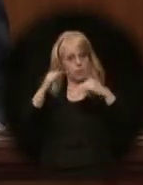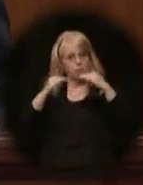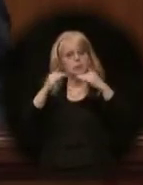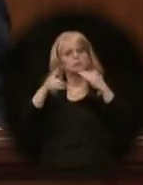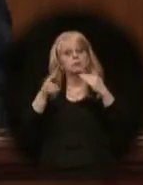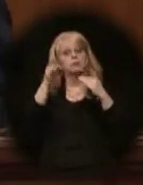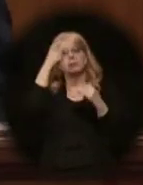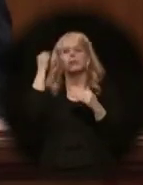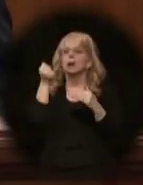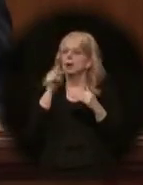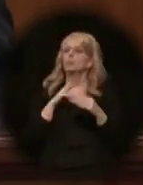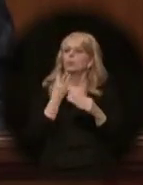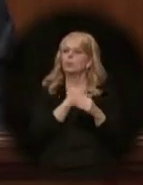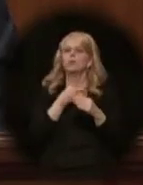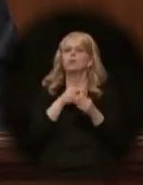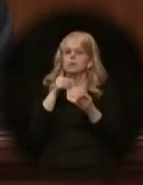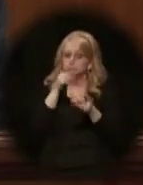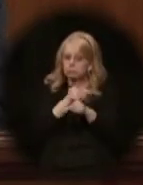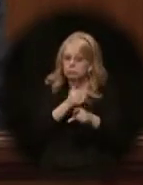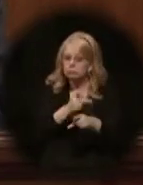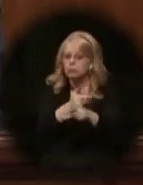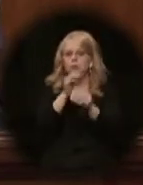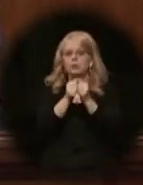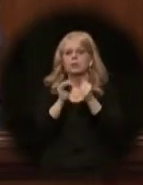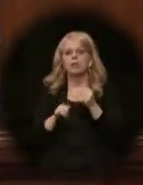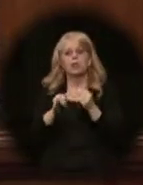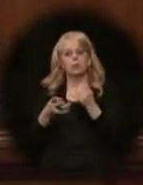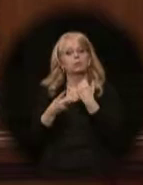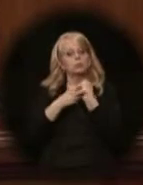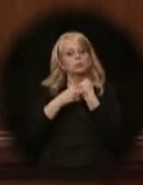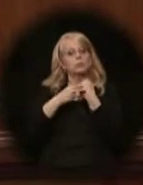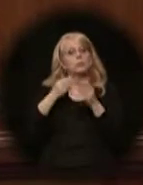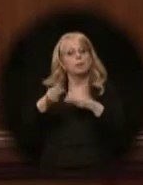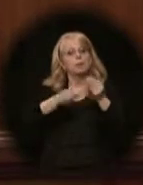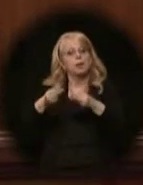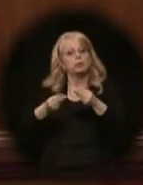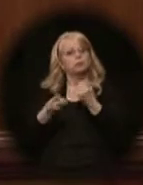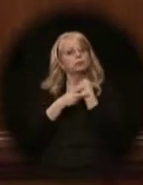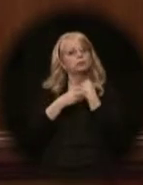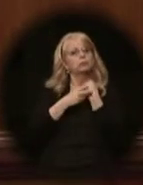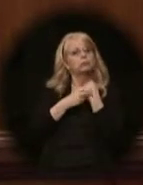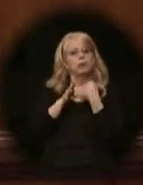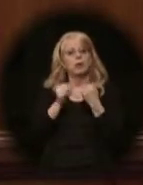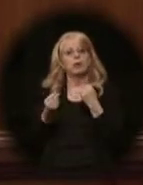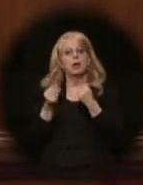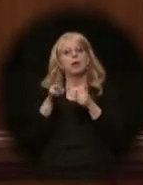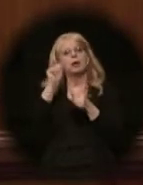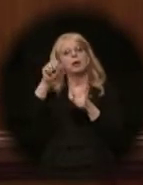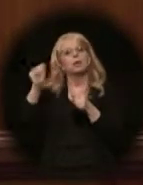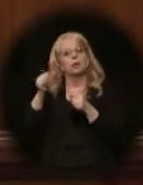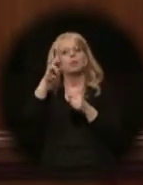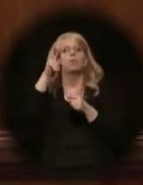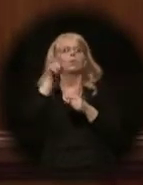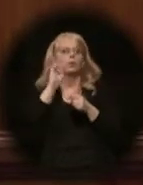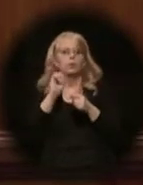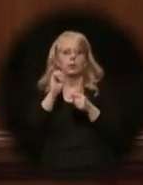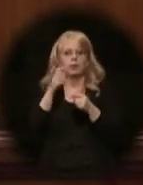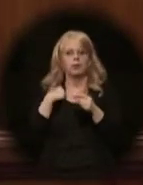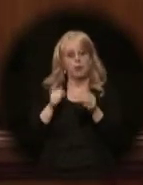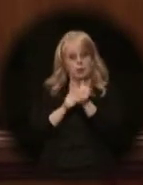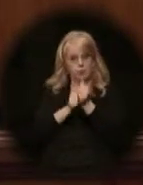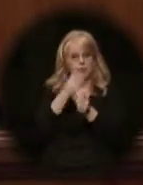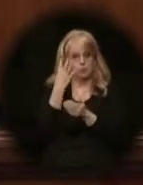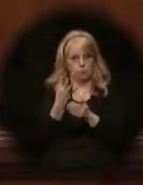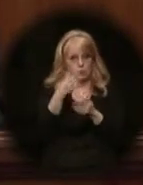with the People's Checkbook. We've built significant budget reserves and preserved our AAA bond rating. In my budget this year, I followed four guiding